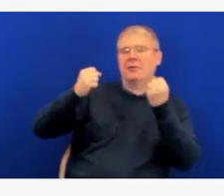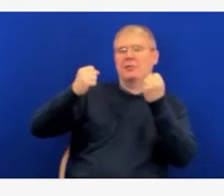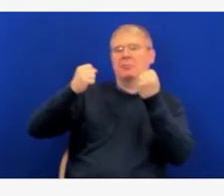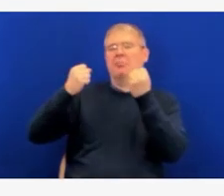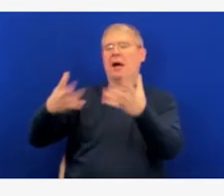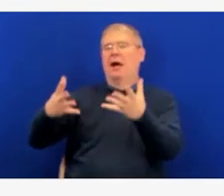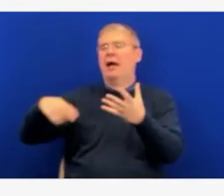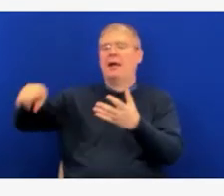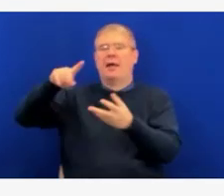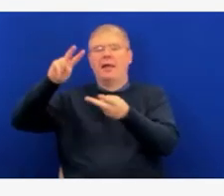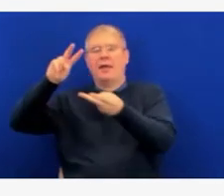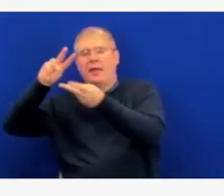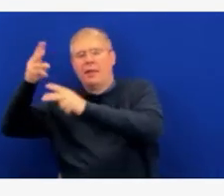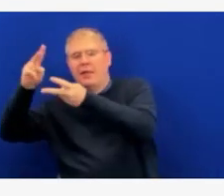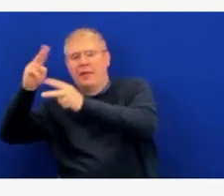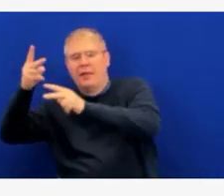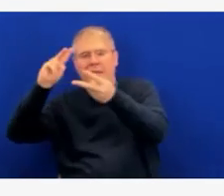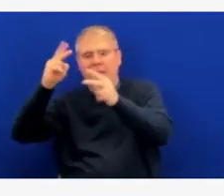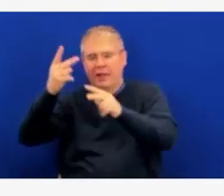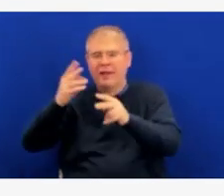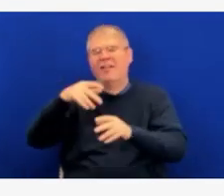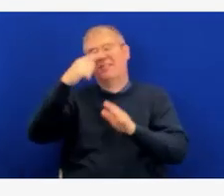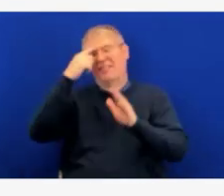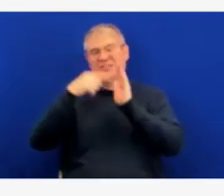because of the risks of the disease itself.